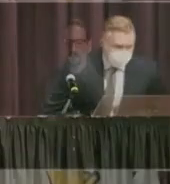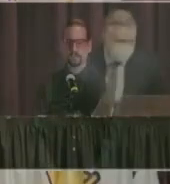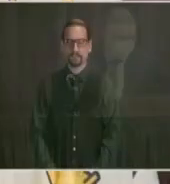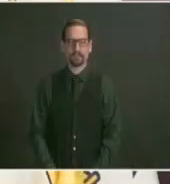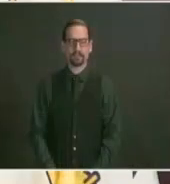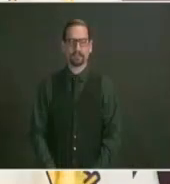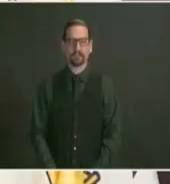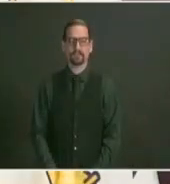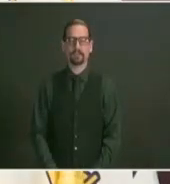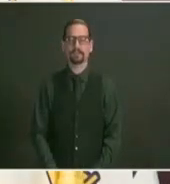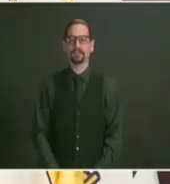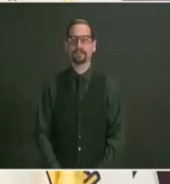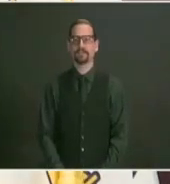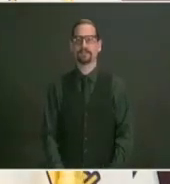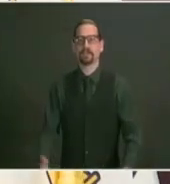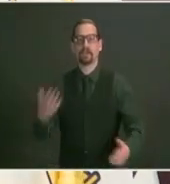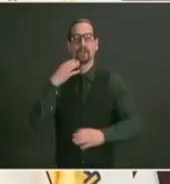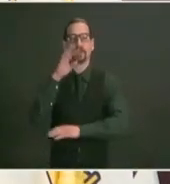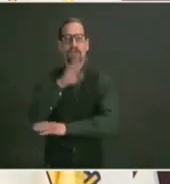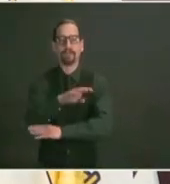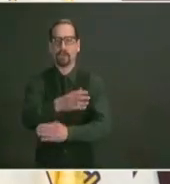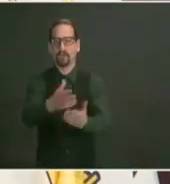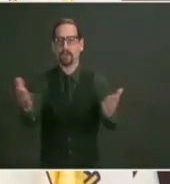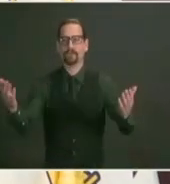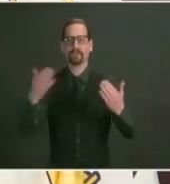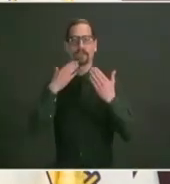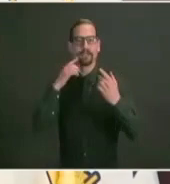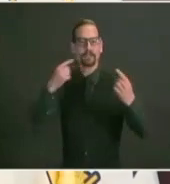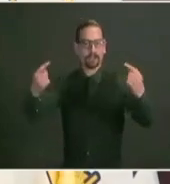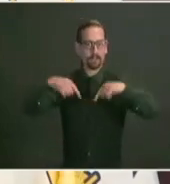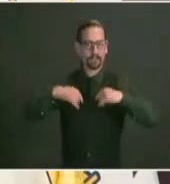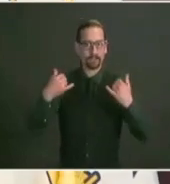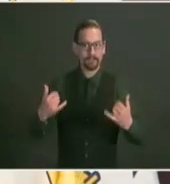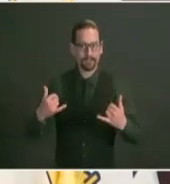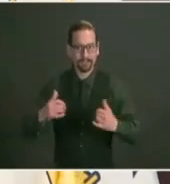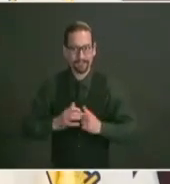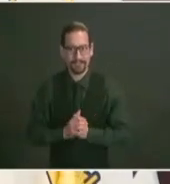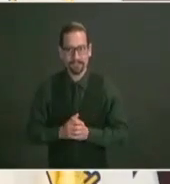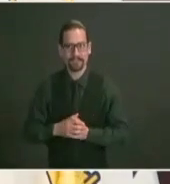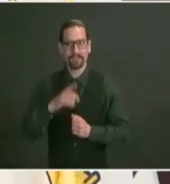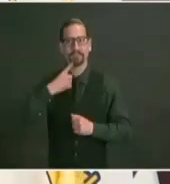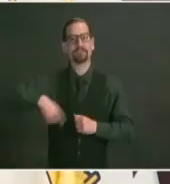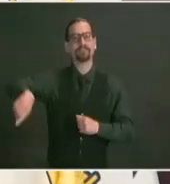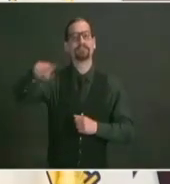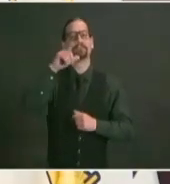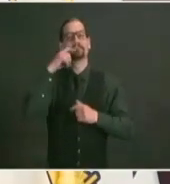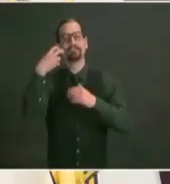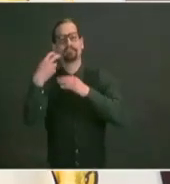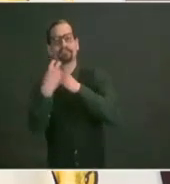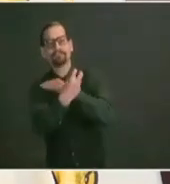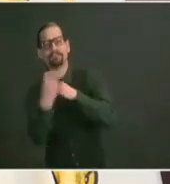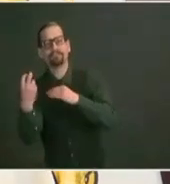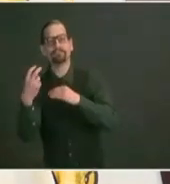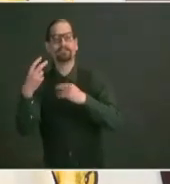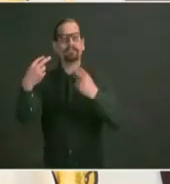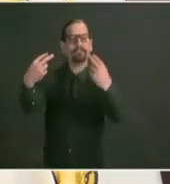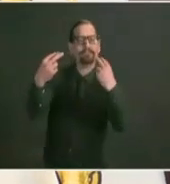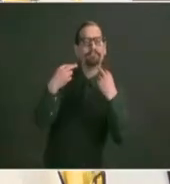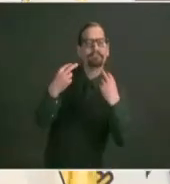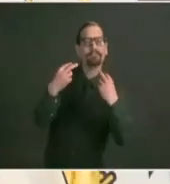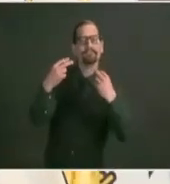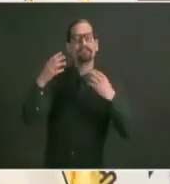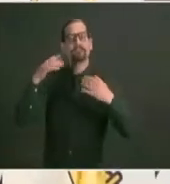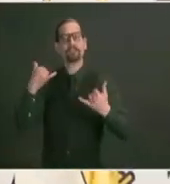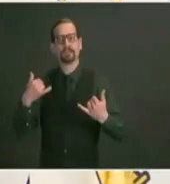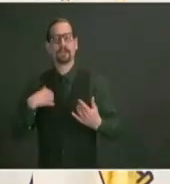very good afternoon everybody and thanks again for being here and those who are listening in uh i've been keeping count on the first